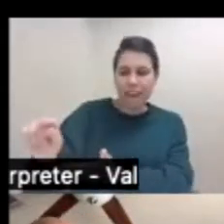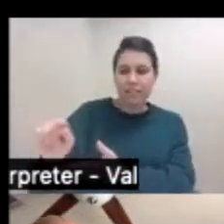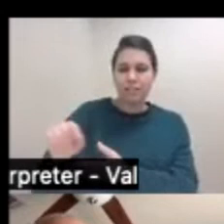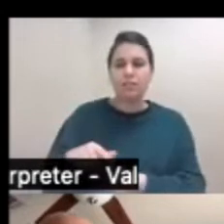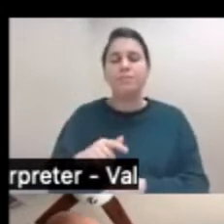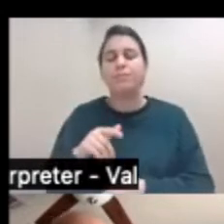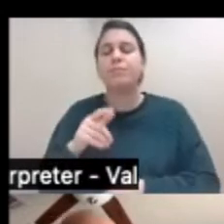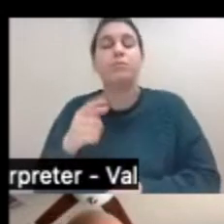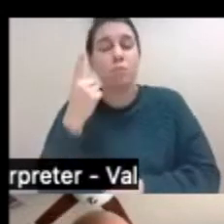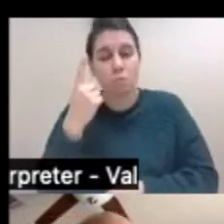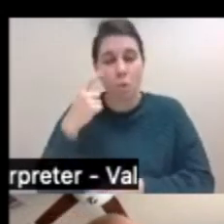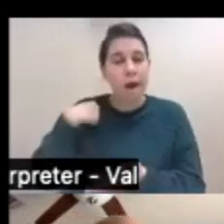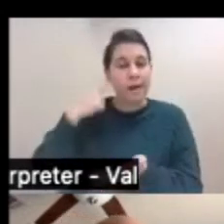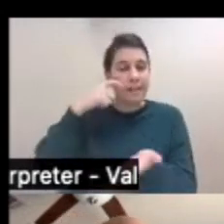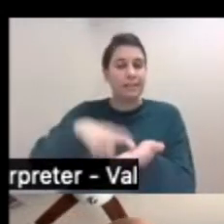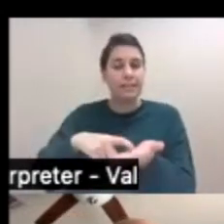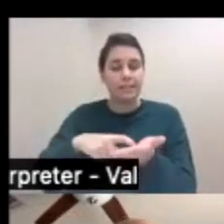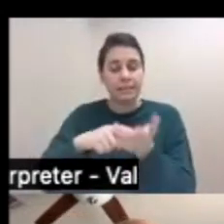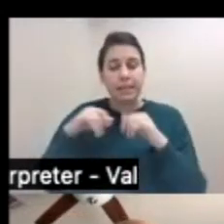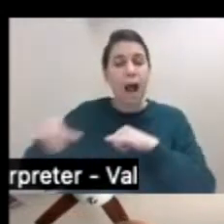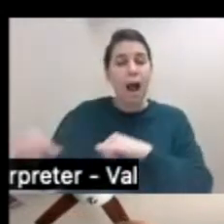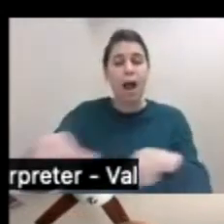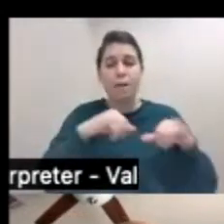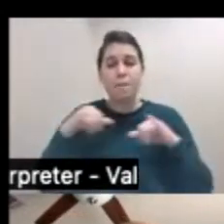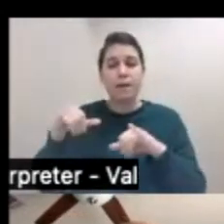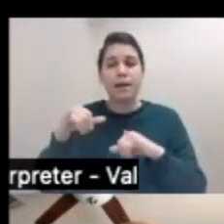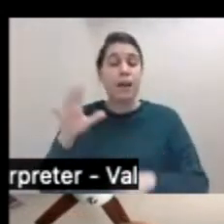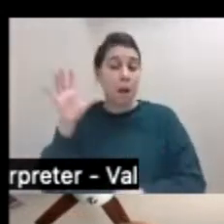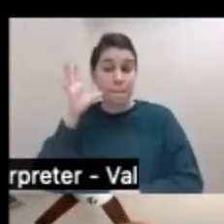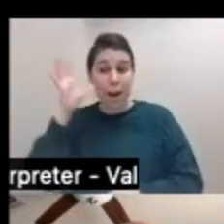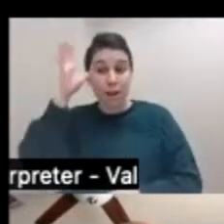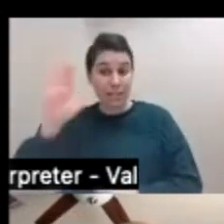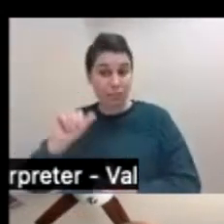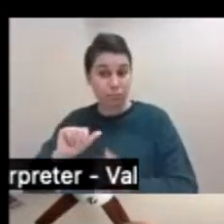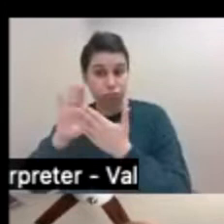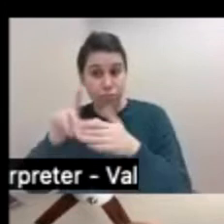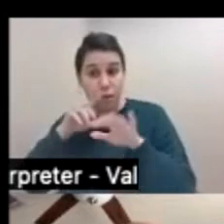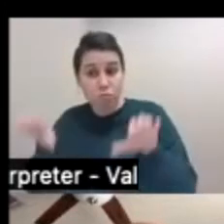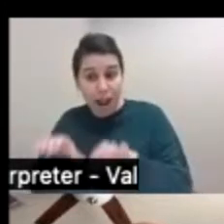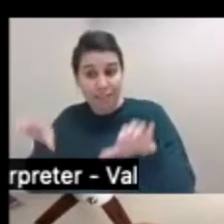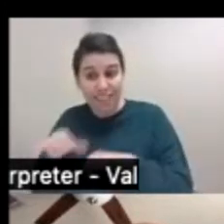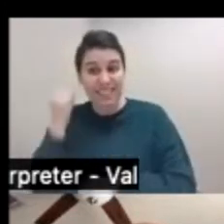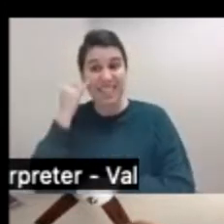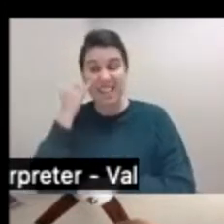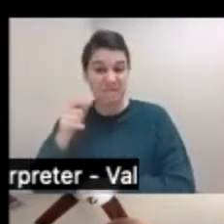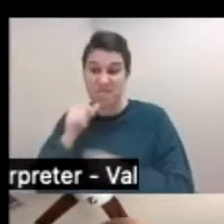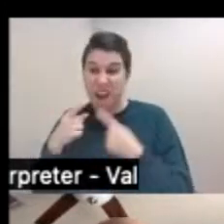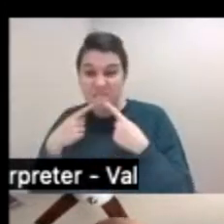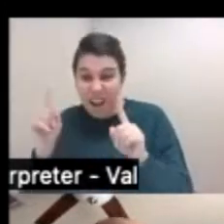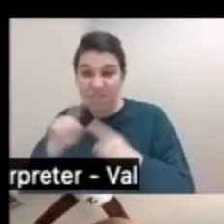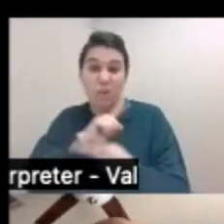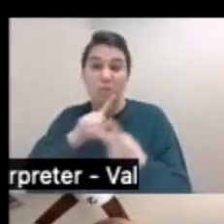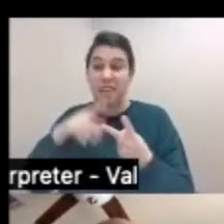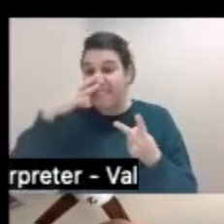the common threats that we observed was that parenting practices, ineffective parenting practices or neglectful or abusive